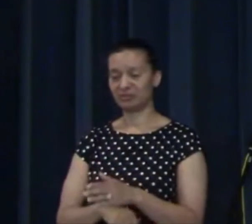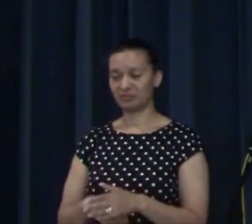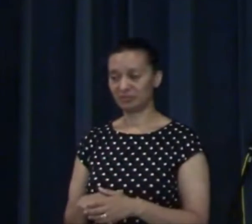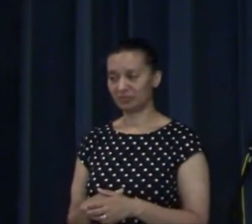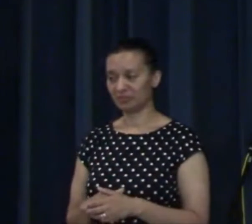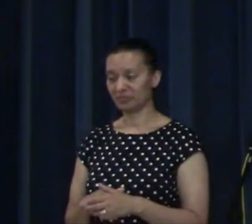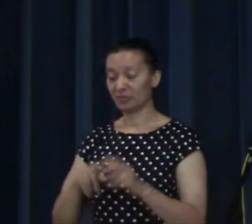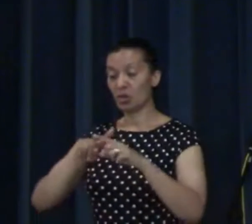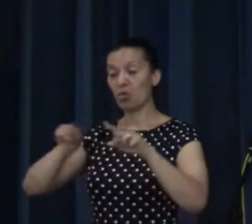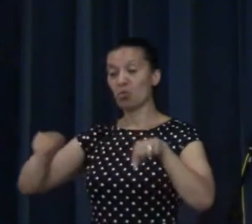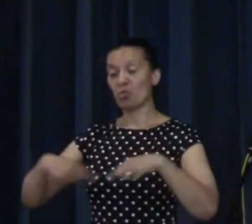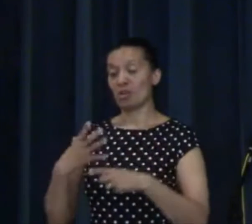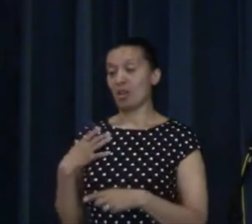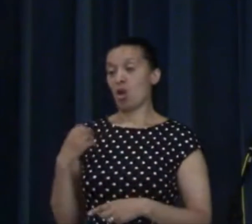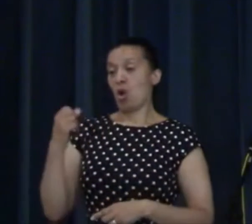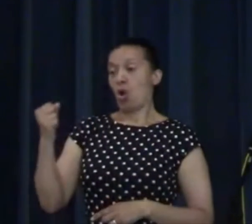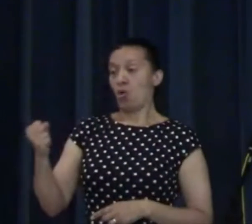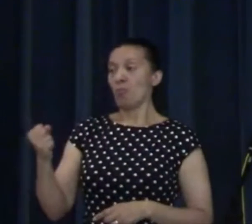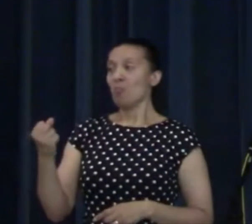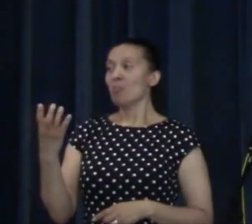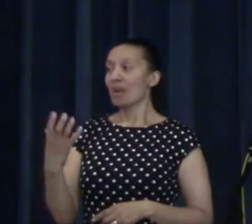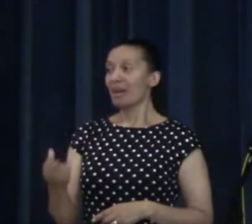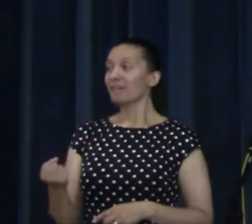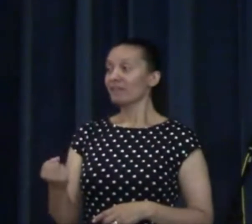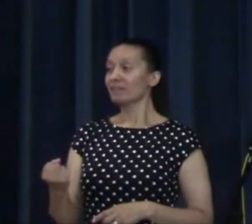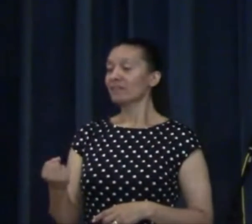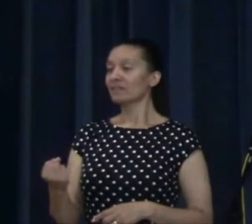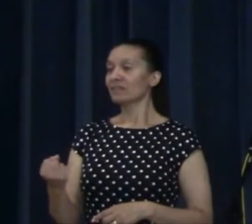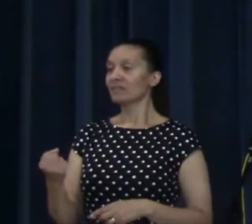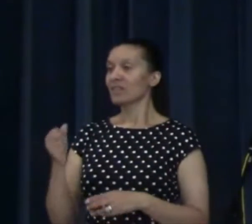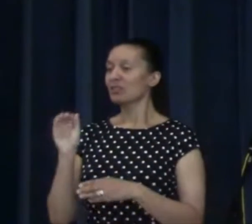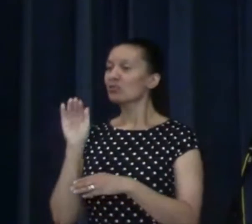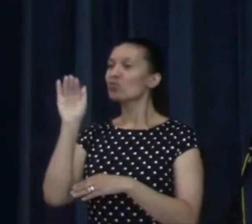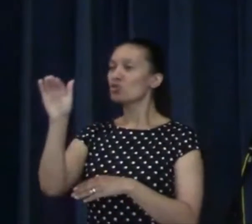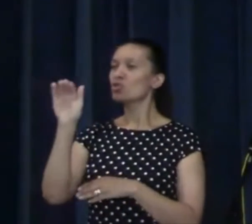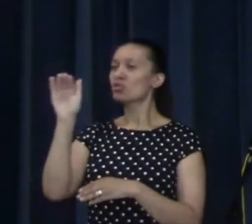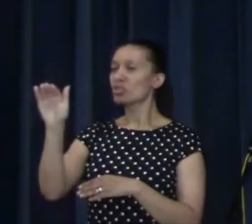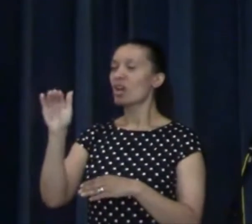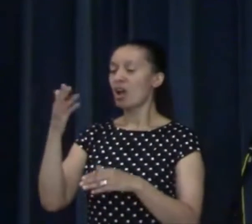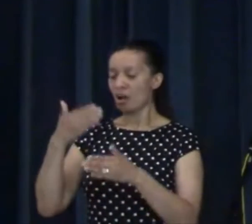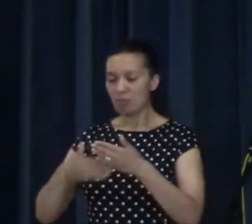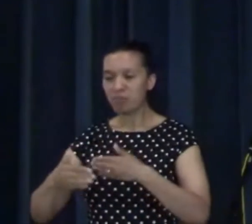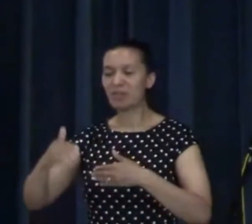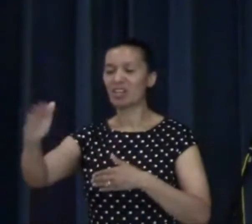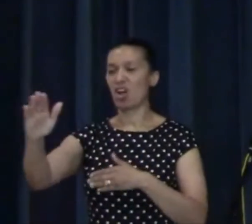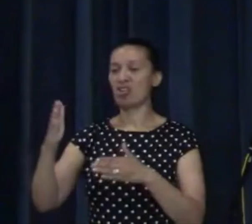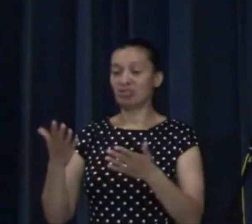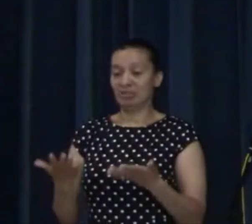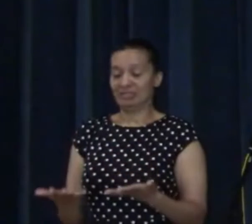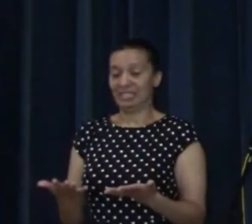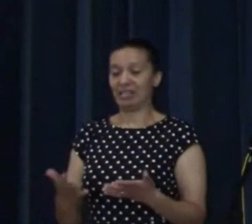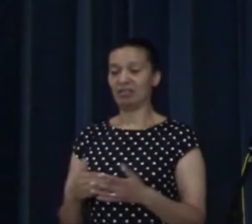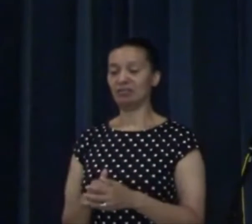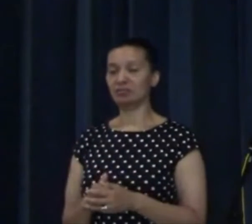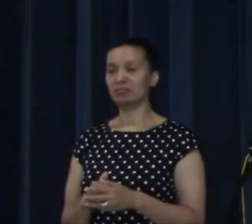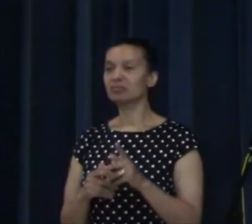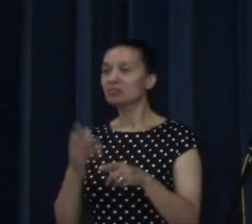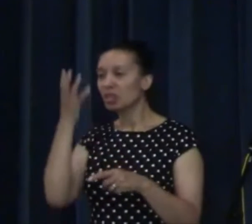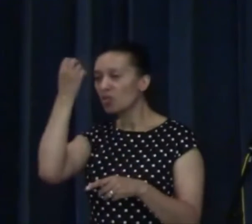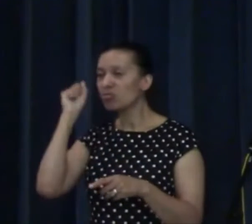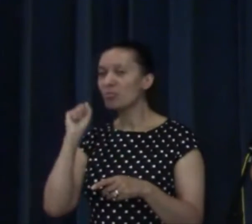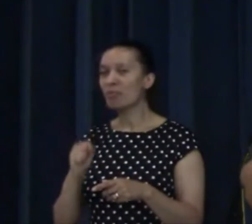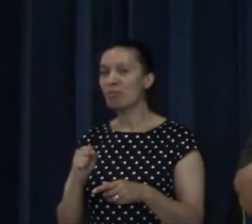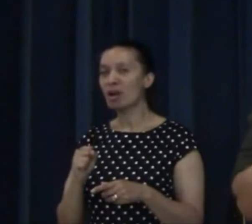We have hope beyond the here and now. That's what got me. You see, I remember sitting on a train